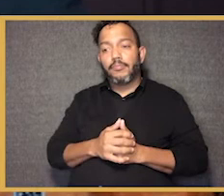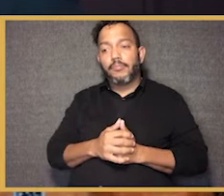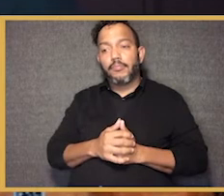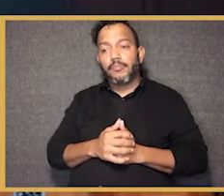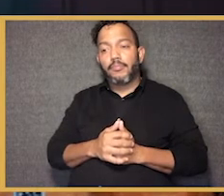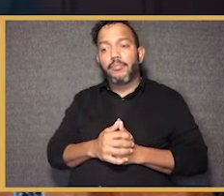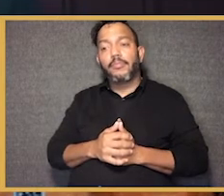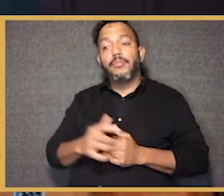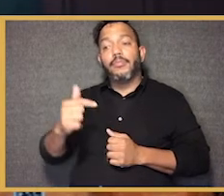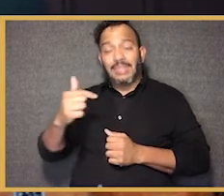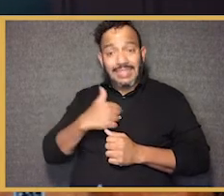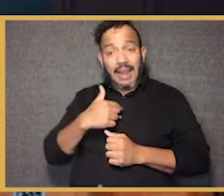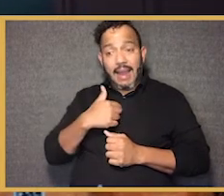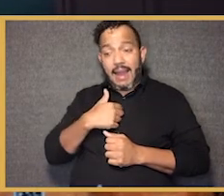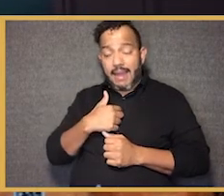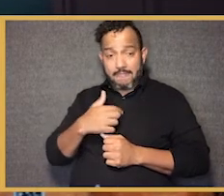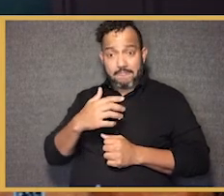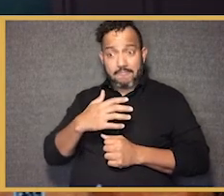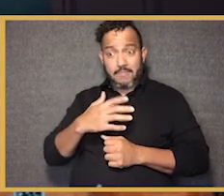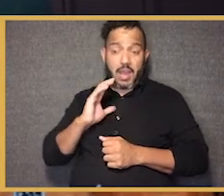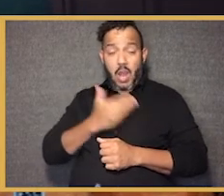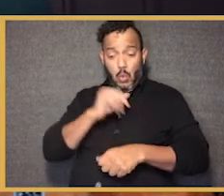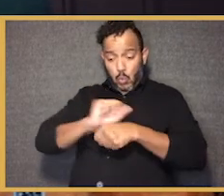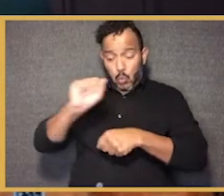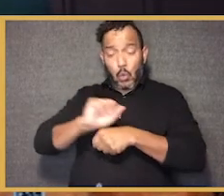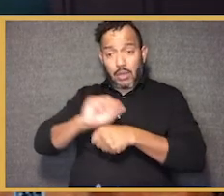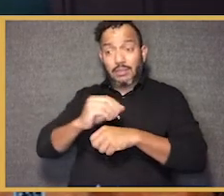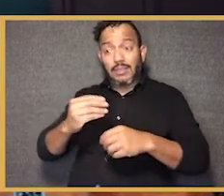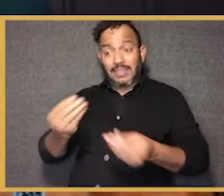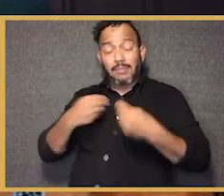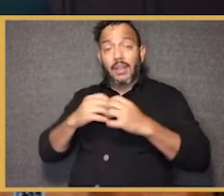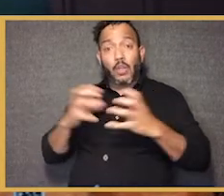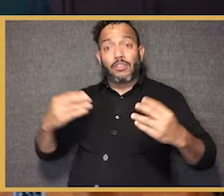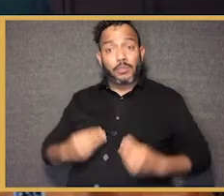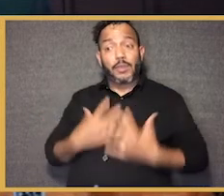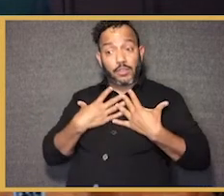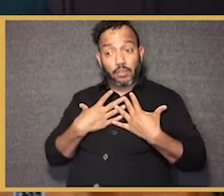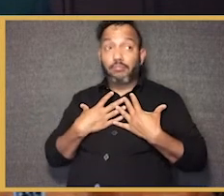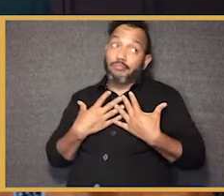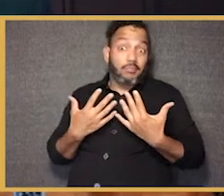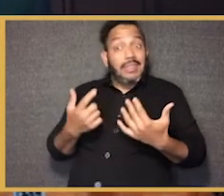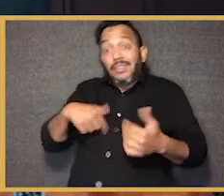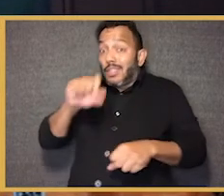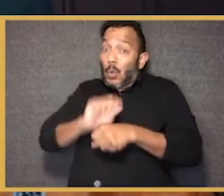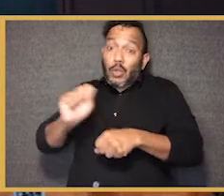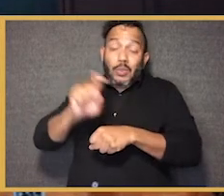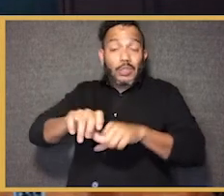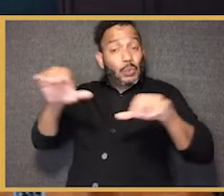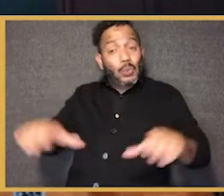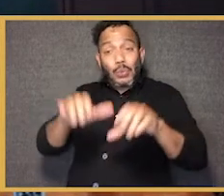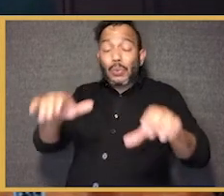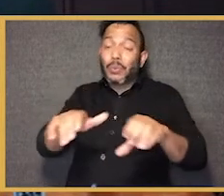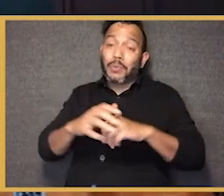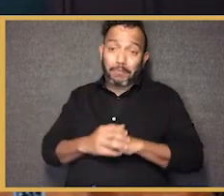So, you know, I draw a lot of inspiration from our work because it's the work we